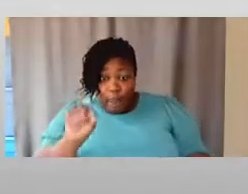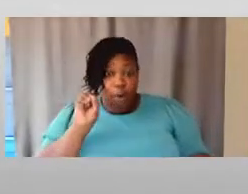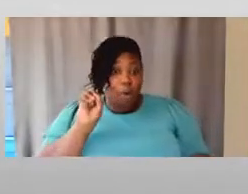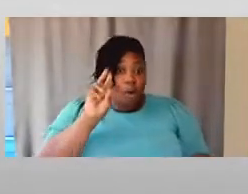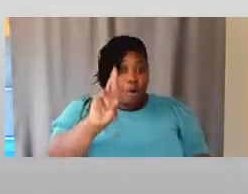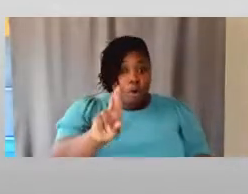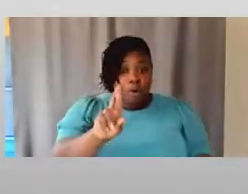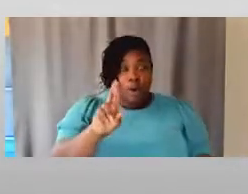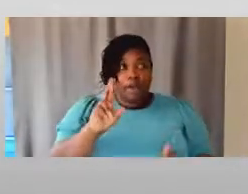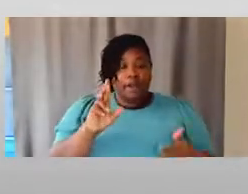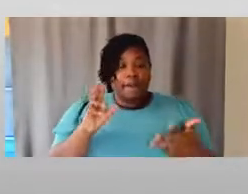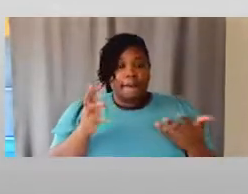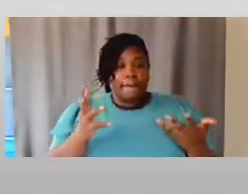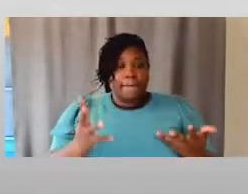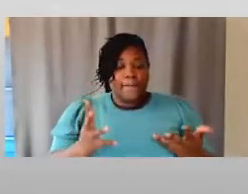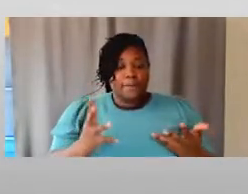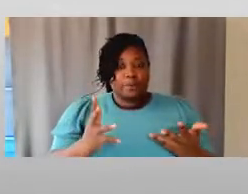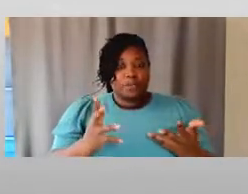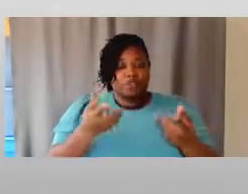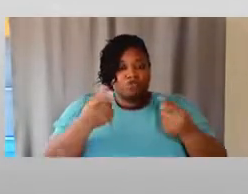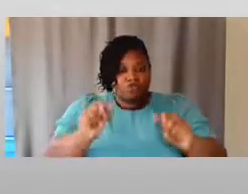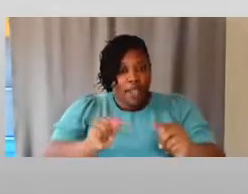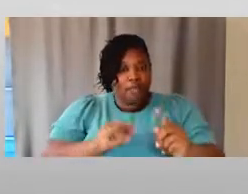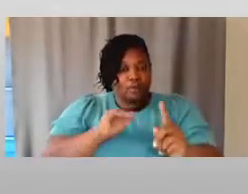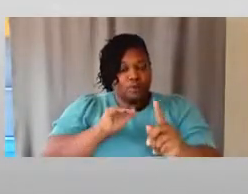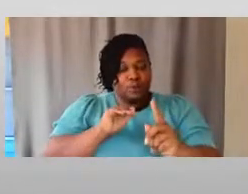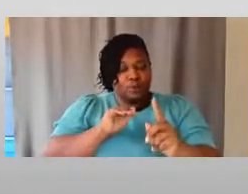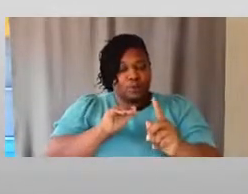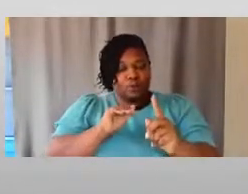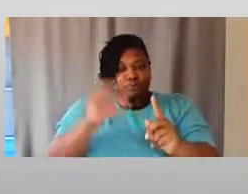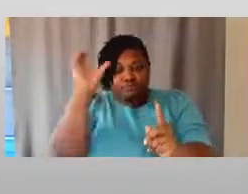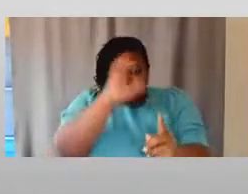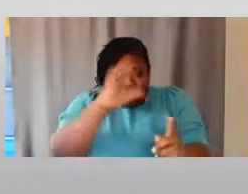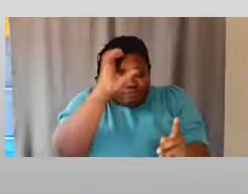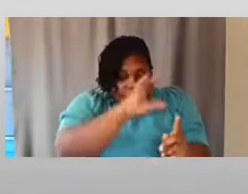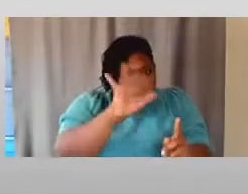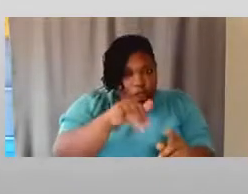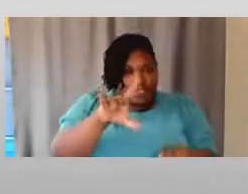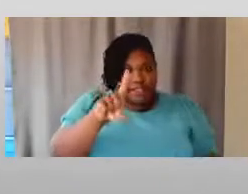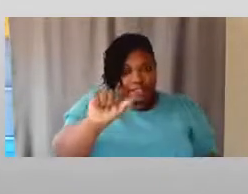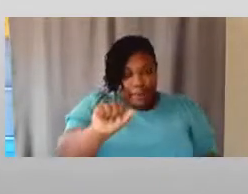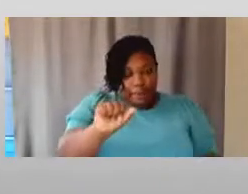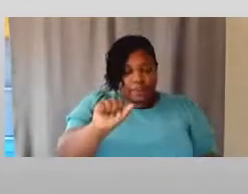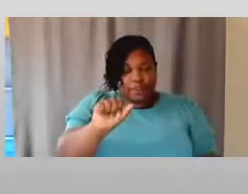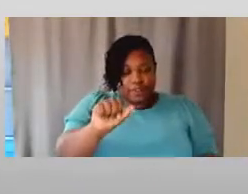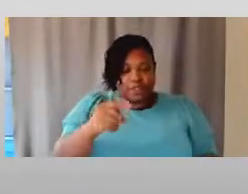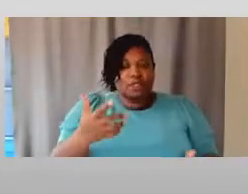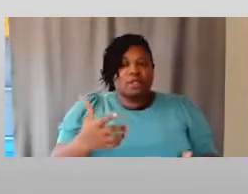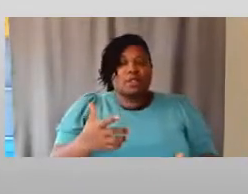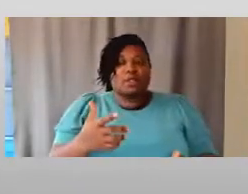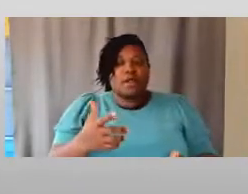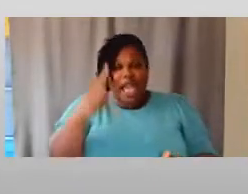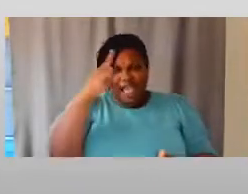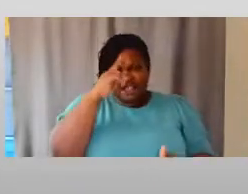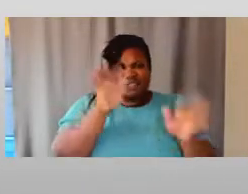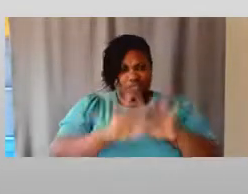you know, seeking out those spaces as a disabled person, I think is really key.